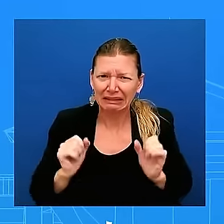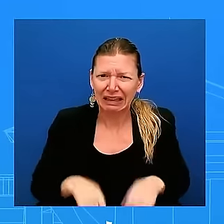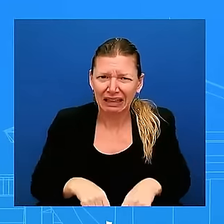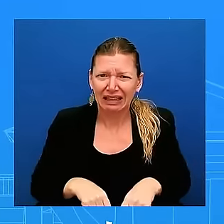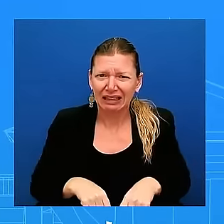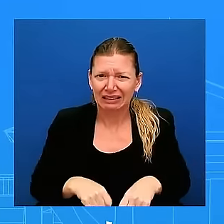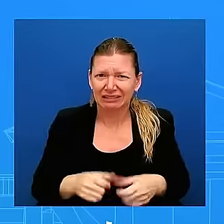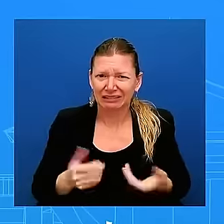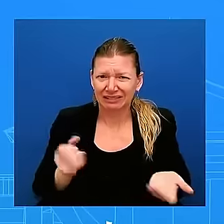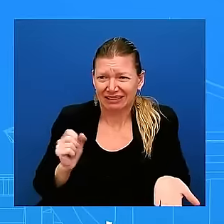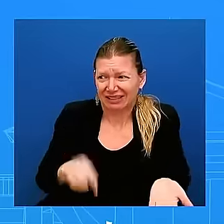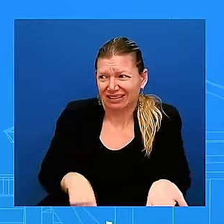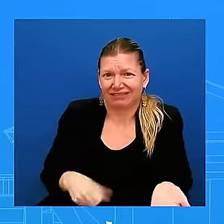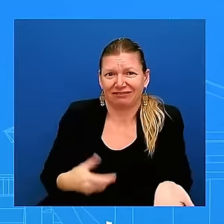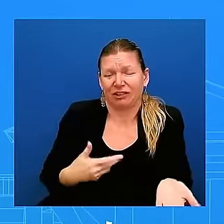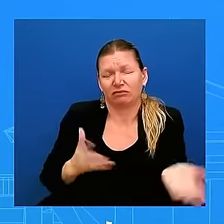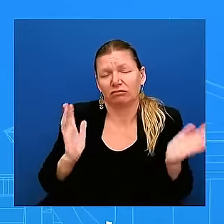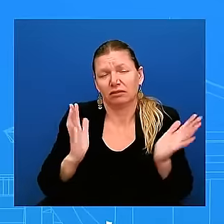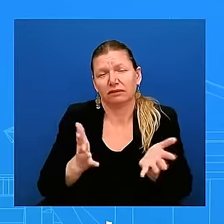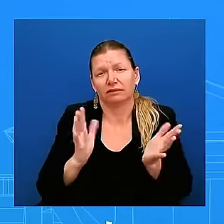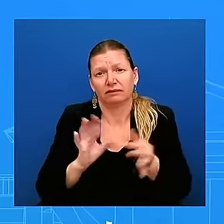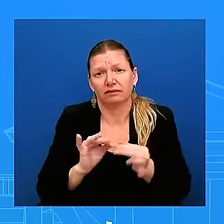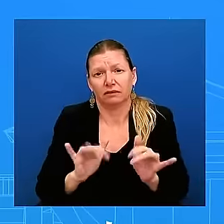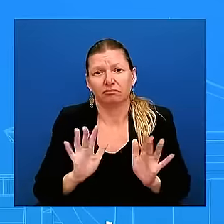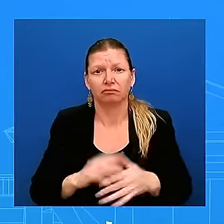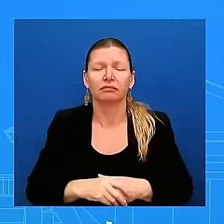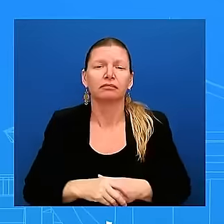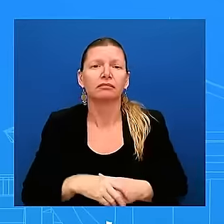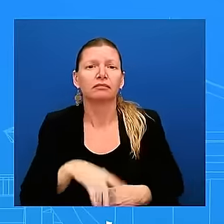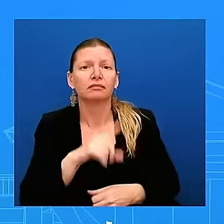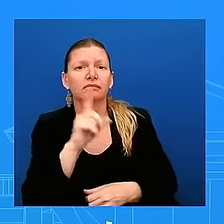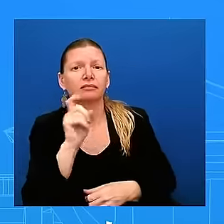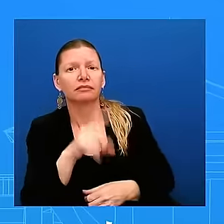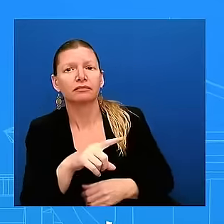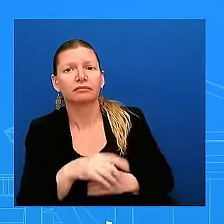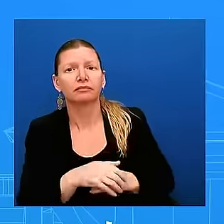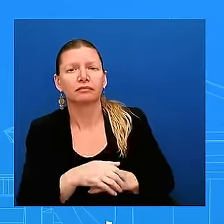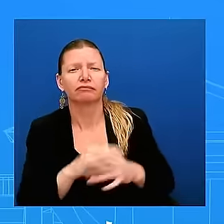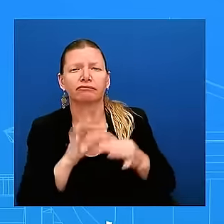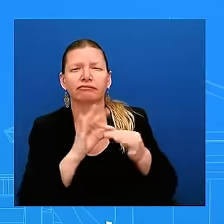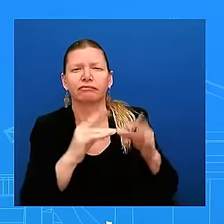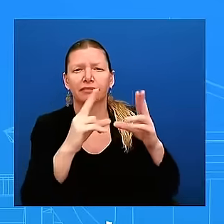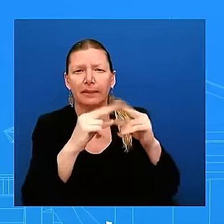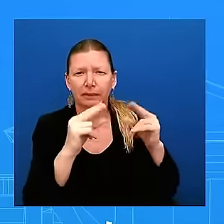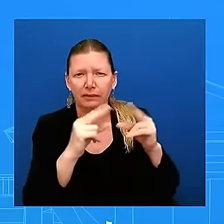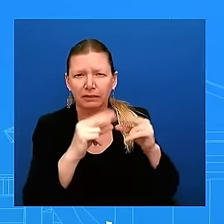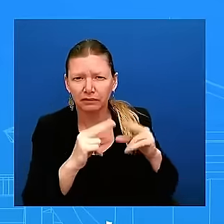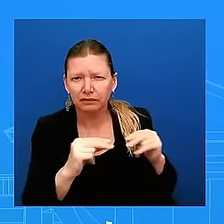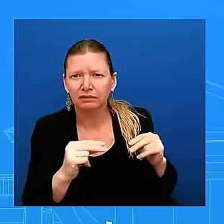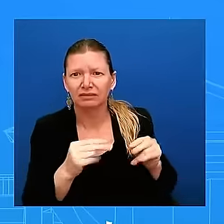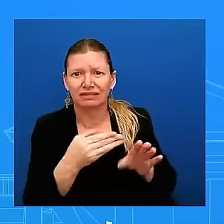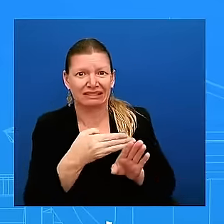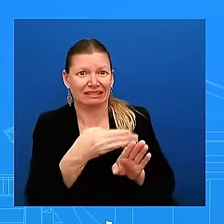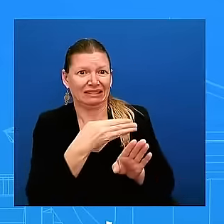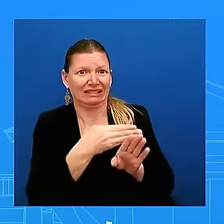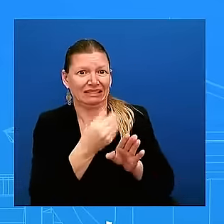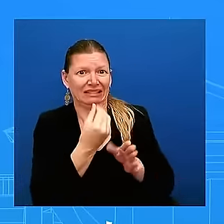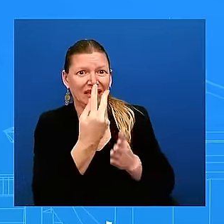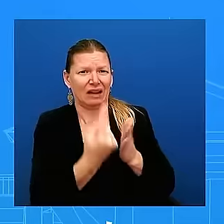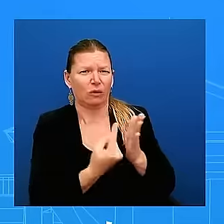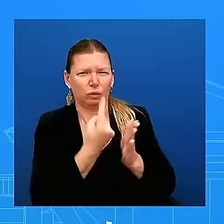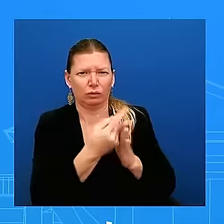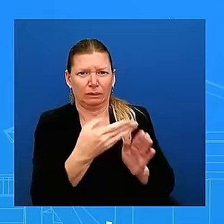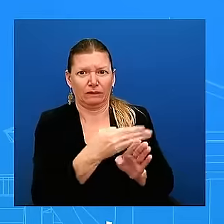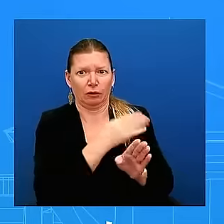going back to levin and a few hours before all these pages exploded israel said that it was expanding the aims of its war against hamas